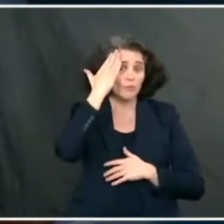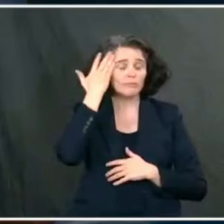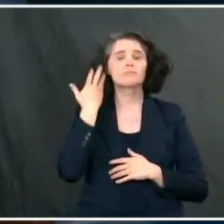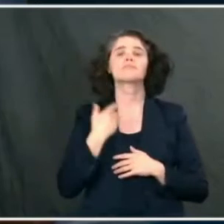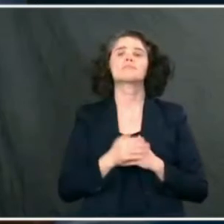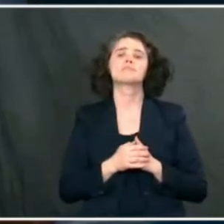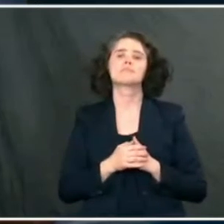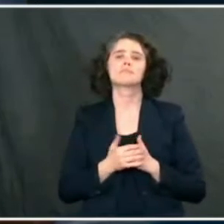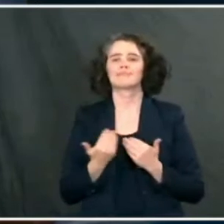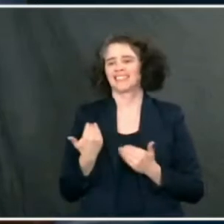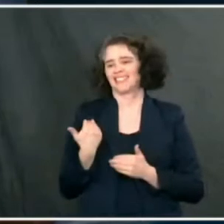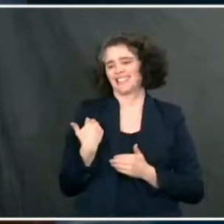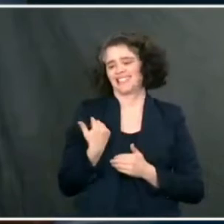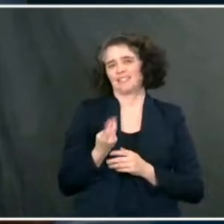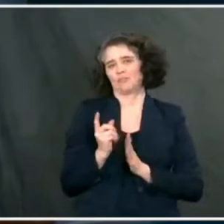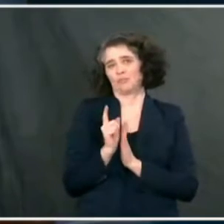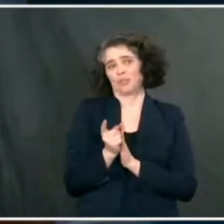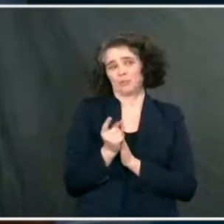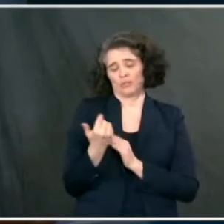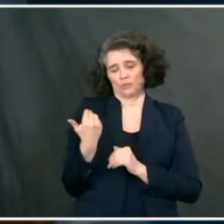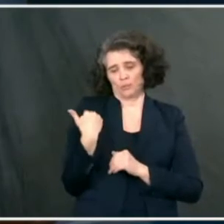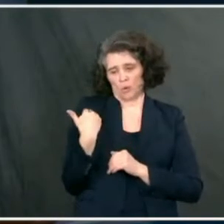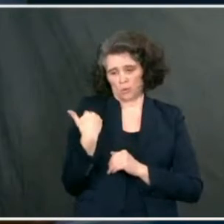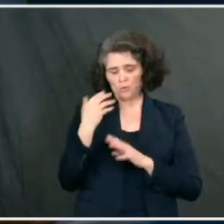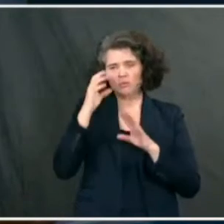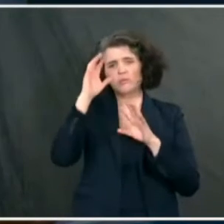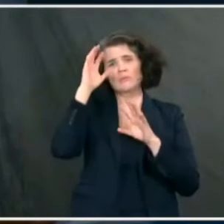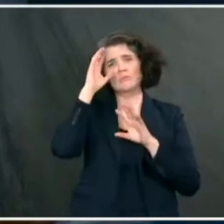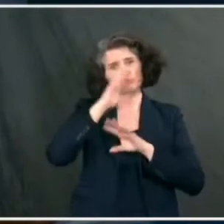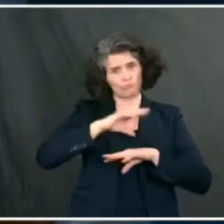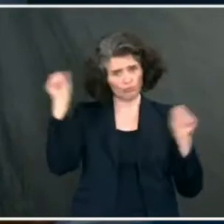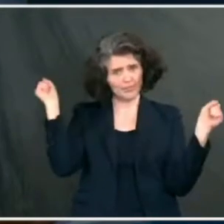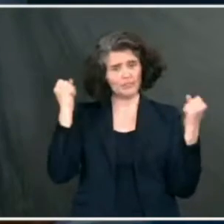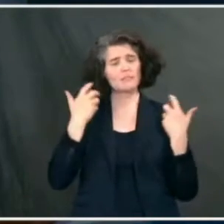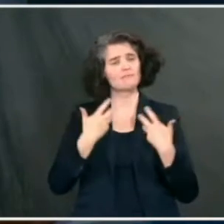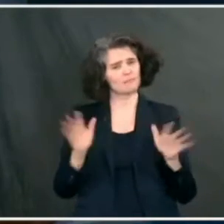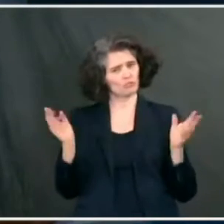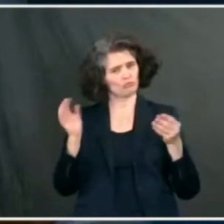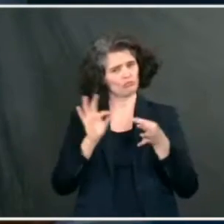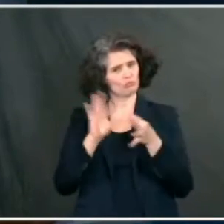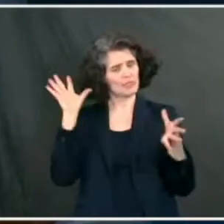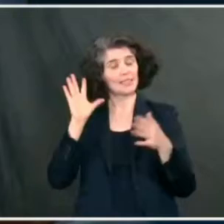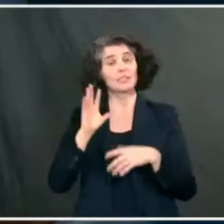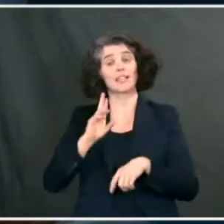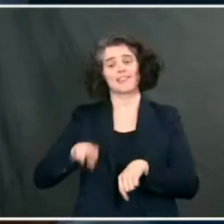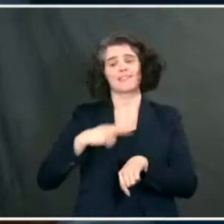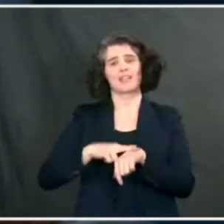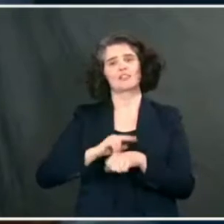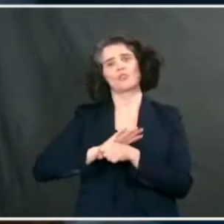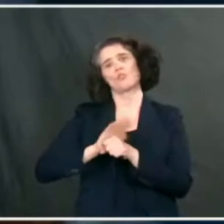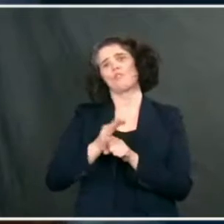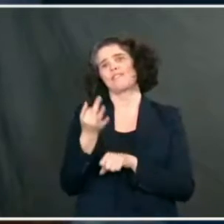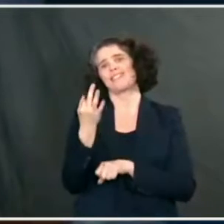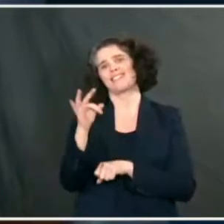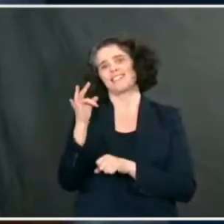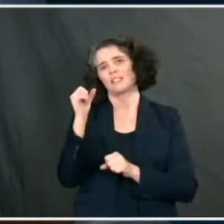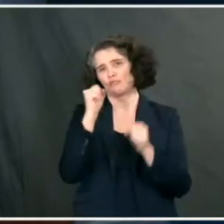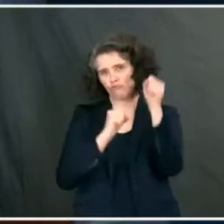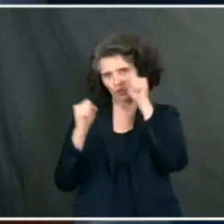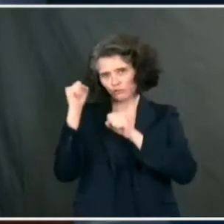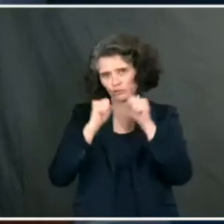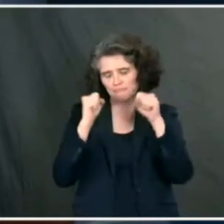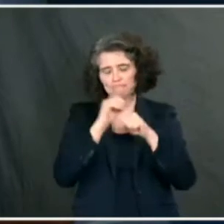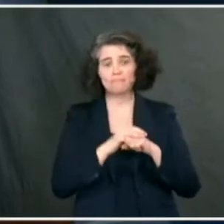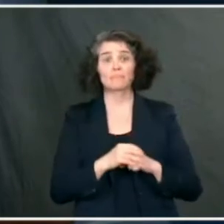moments ago, the president also released a national COVID-19 strategy and signed 10 executive